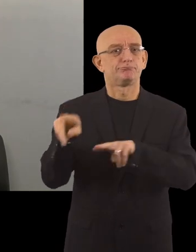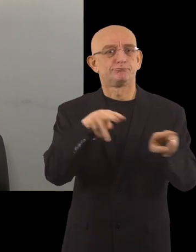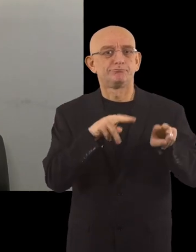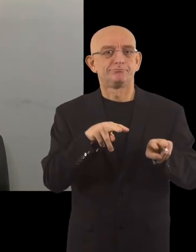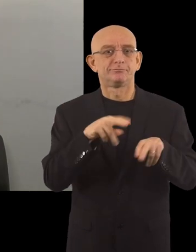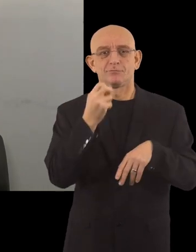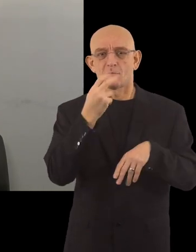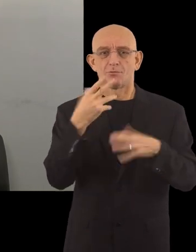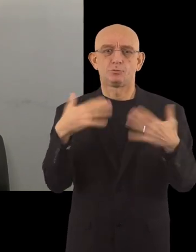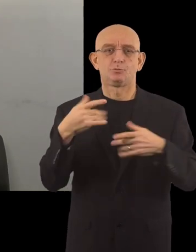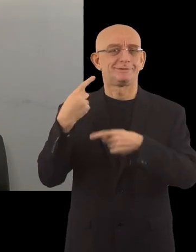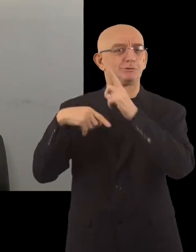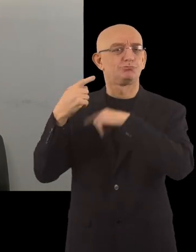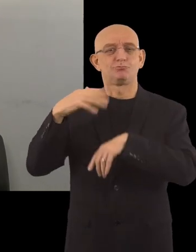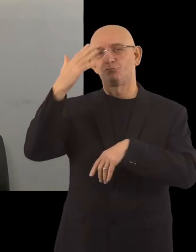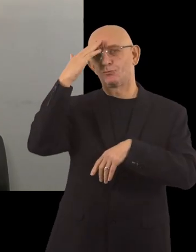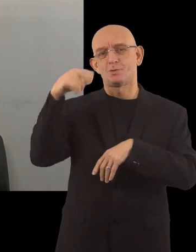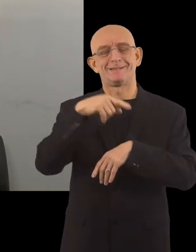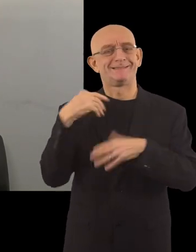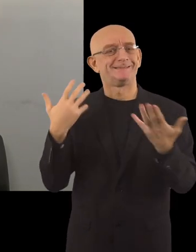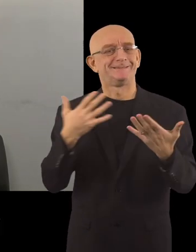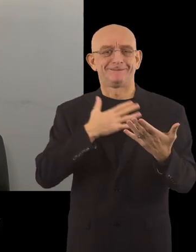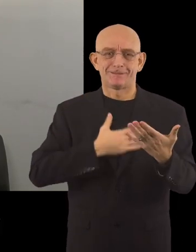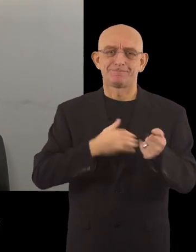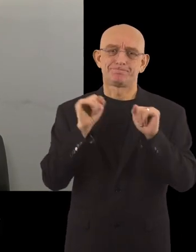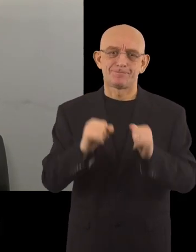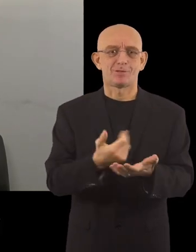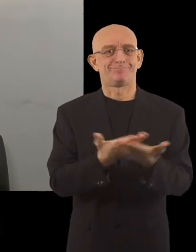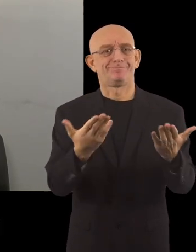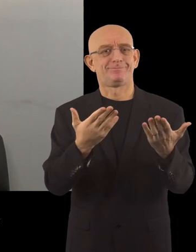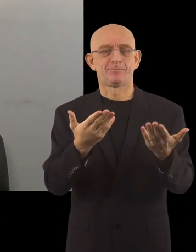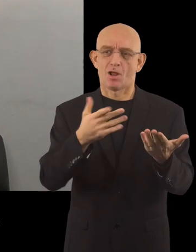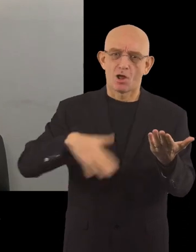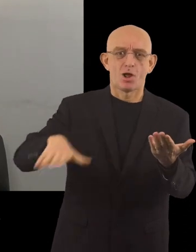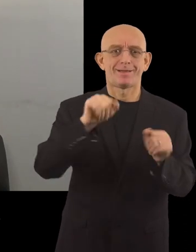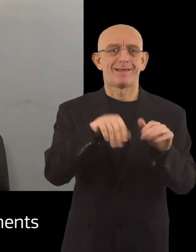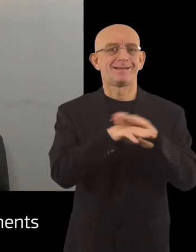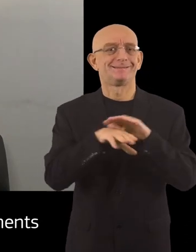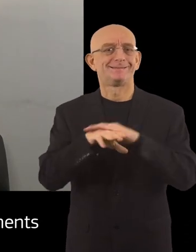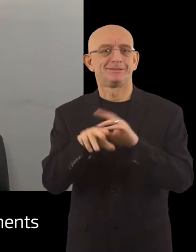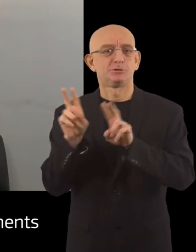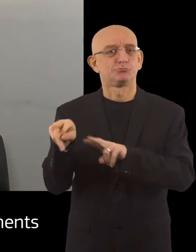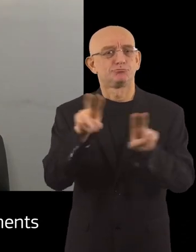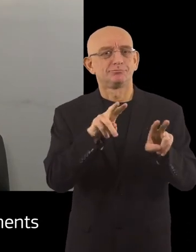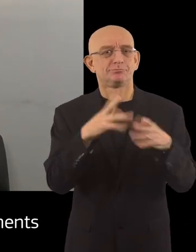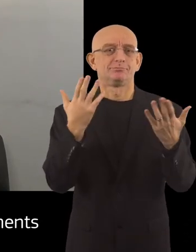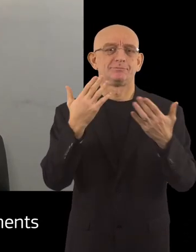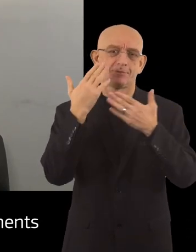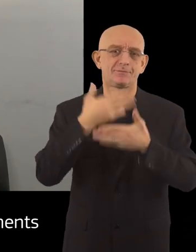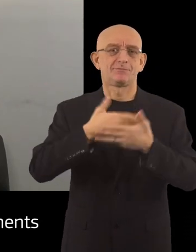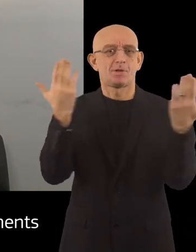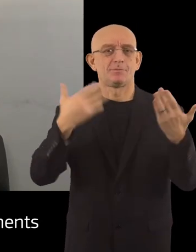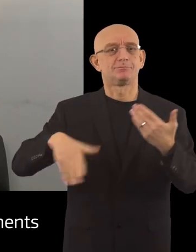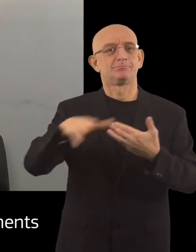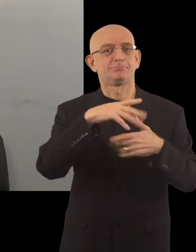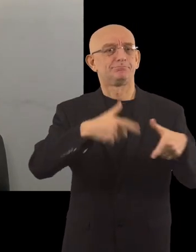a World Heritage City, has always felt the need to grant the accessibility to everybody and to allow the visit of